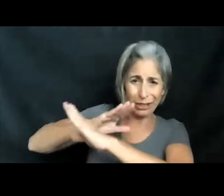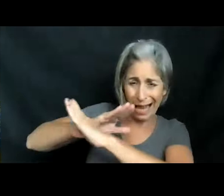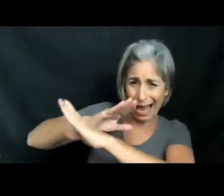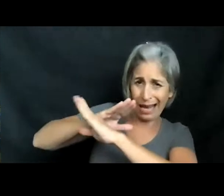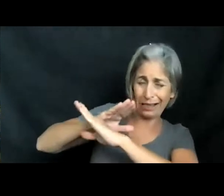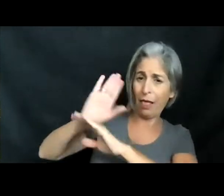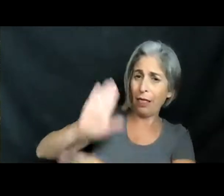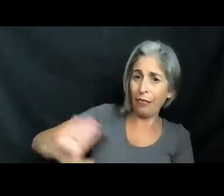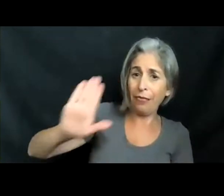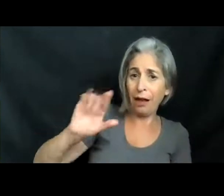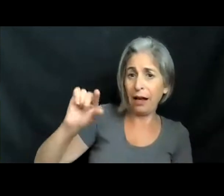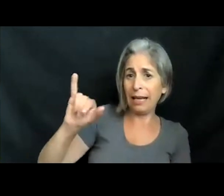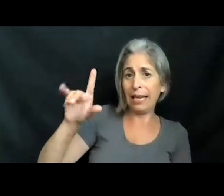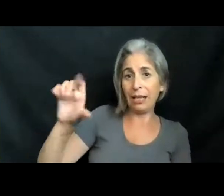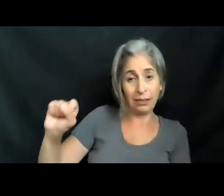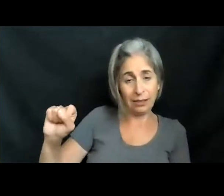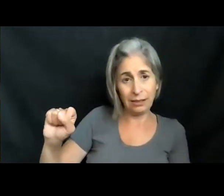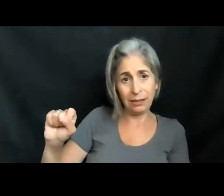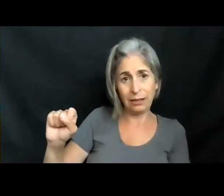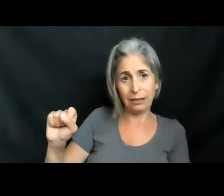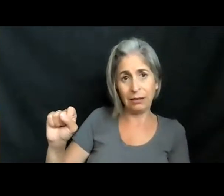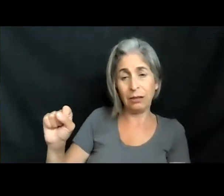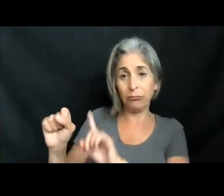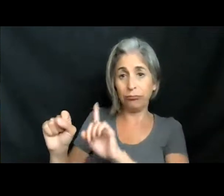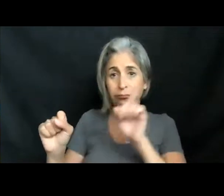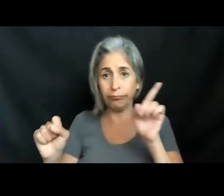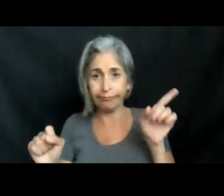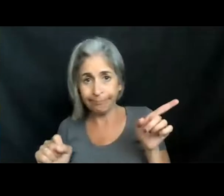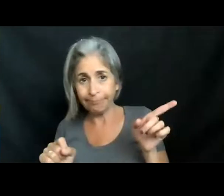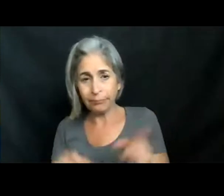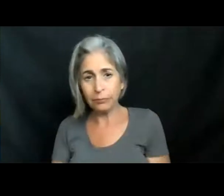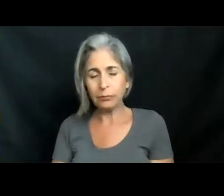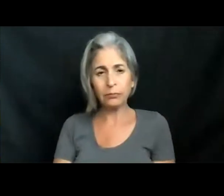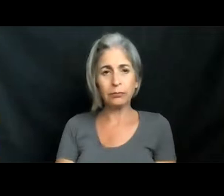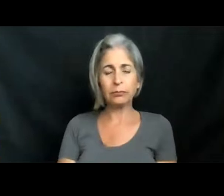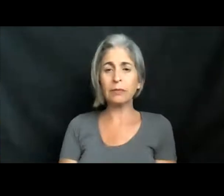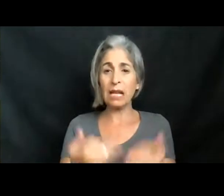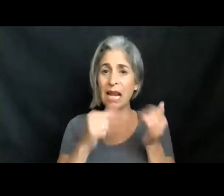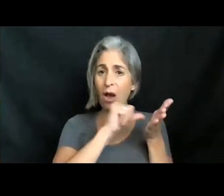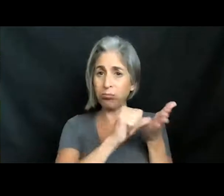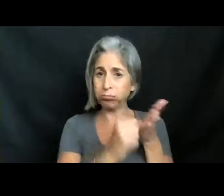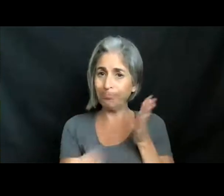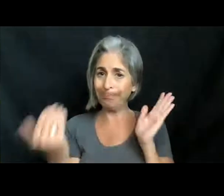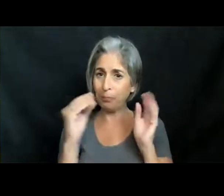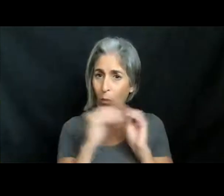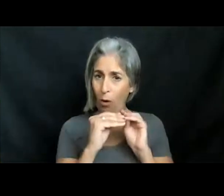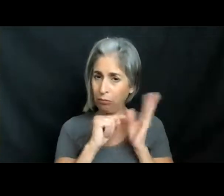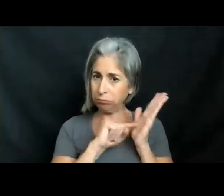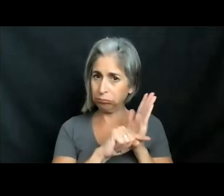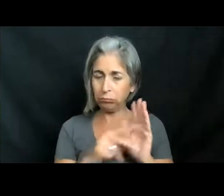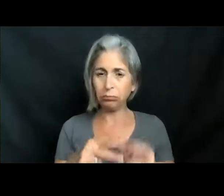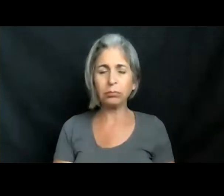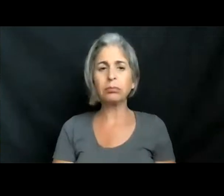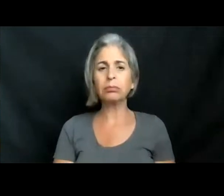gills. So it goes all the way down here towards the girdle. And that is what I'm cutting through now. Then I'm going